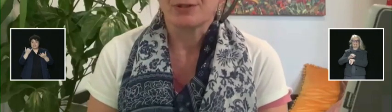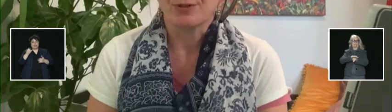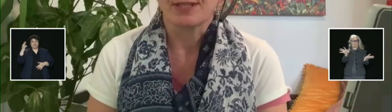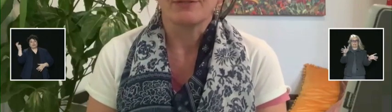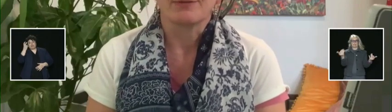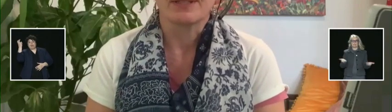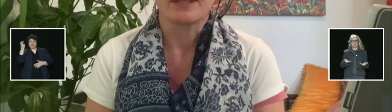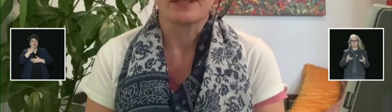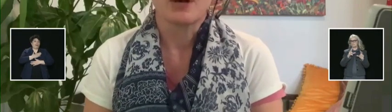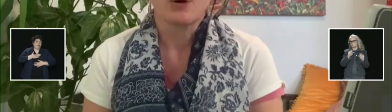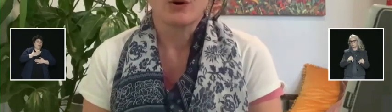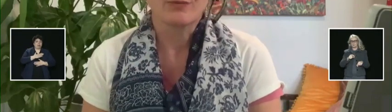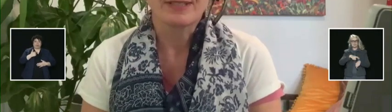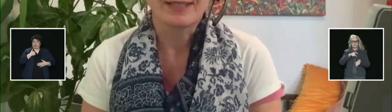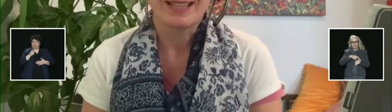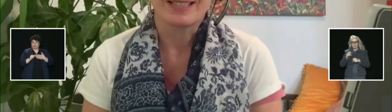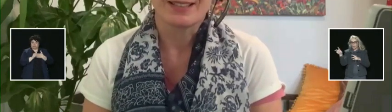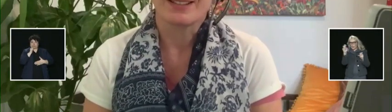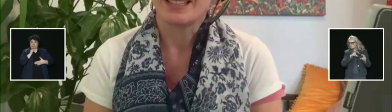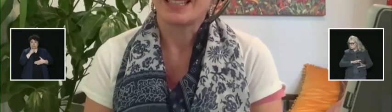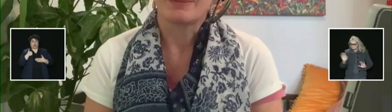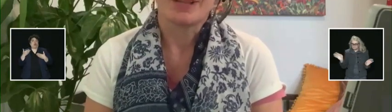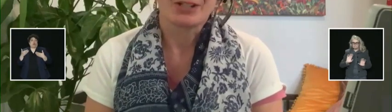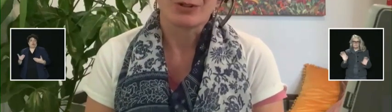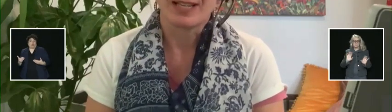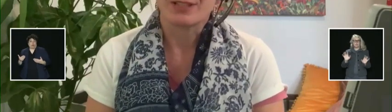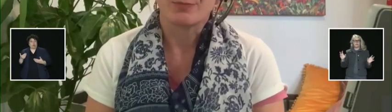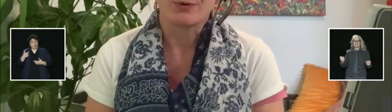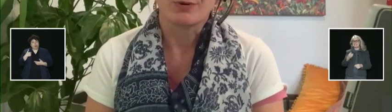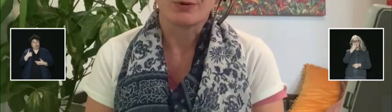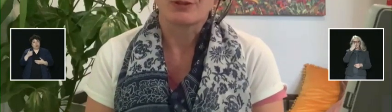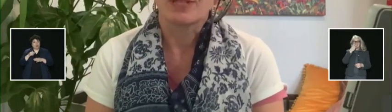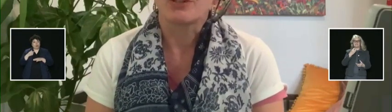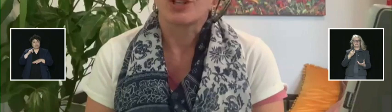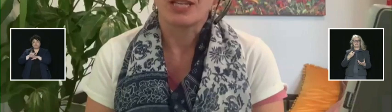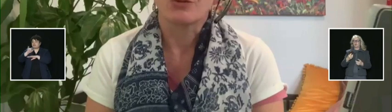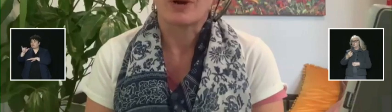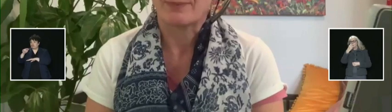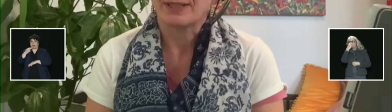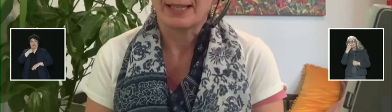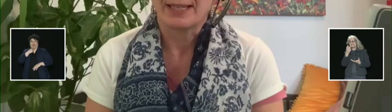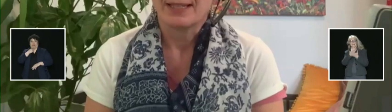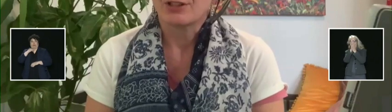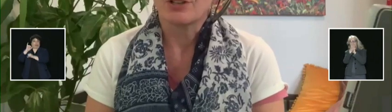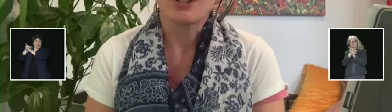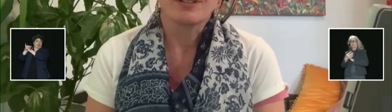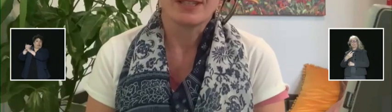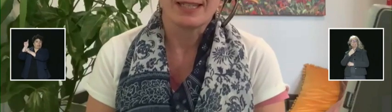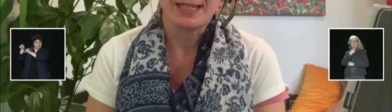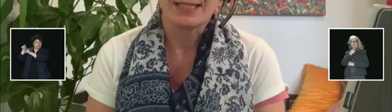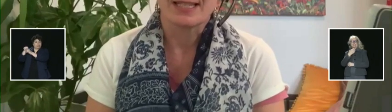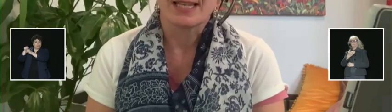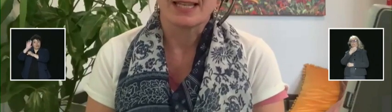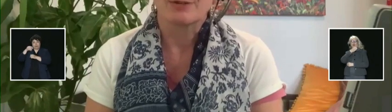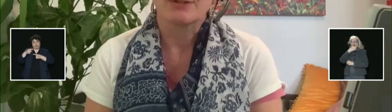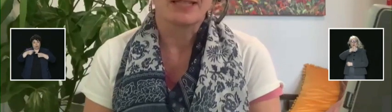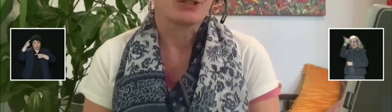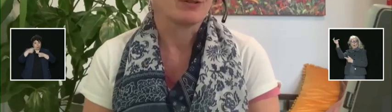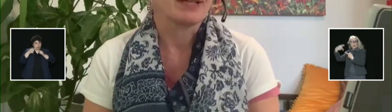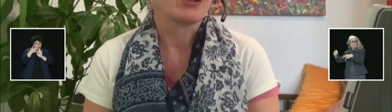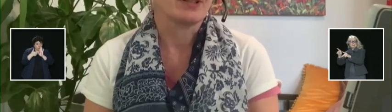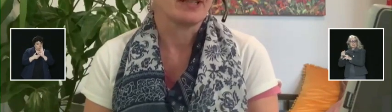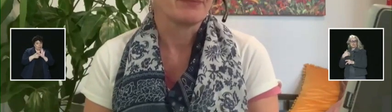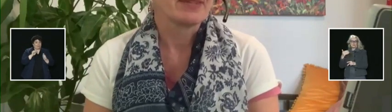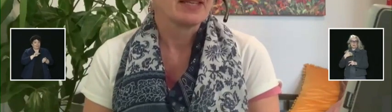not the time to put yourself at risk or risk getting stuck in any country as border measures can change rapidly, not just on the Canadian side, but